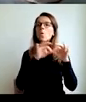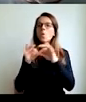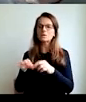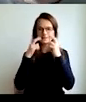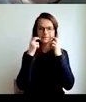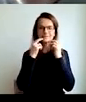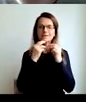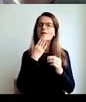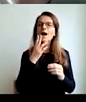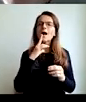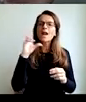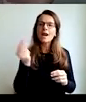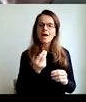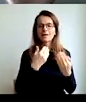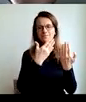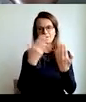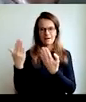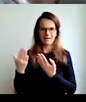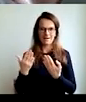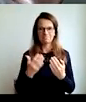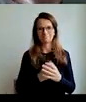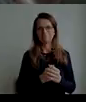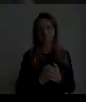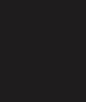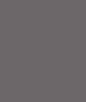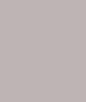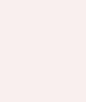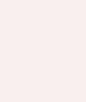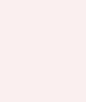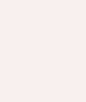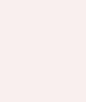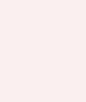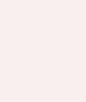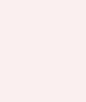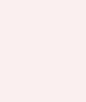looking for in your life. Thank you very much. Thank you. Thank you all.